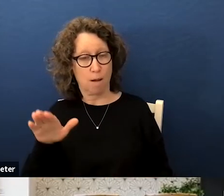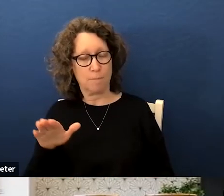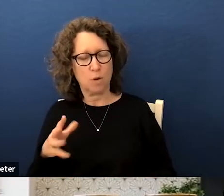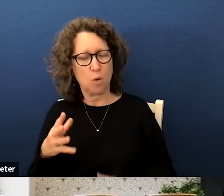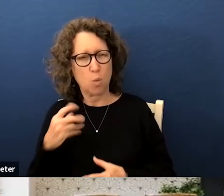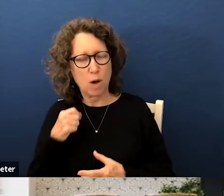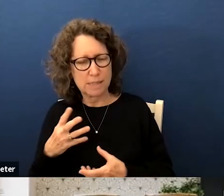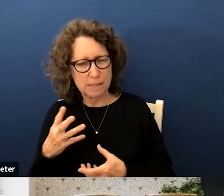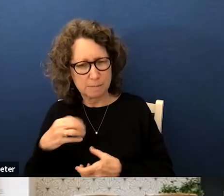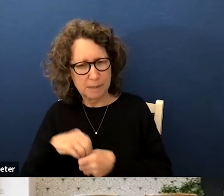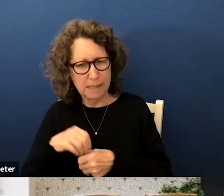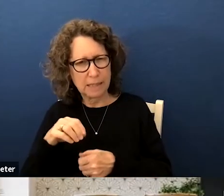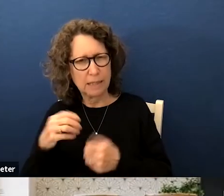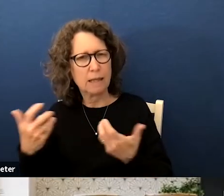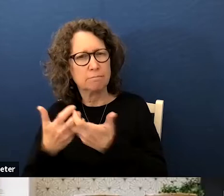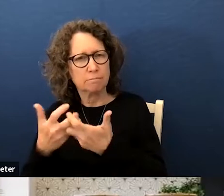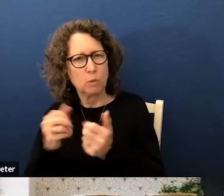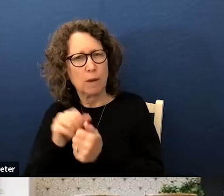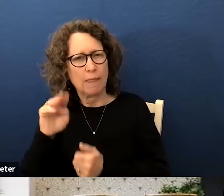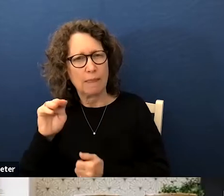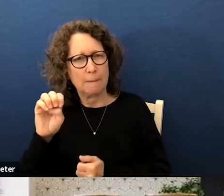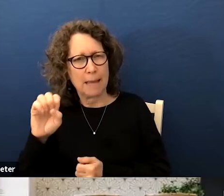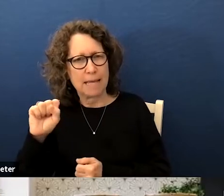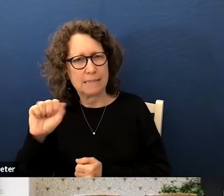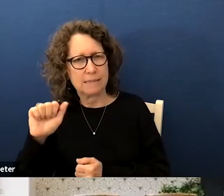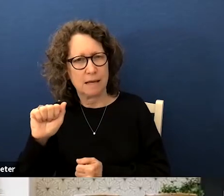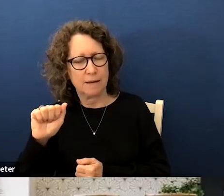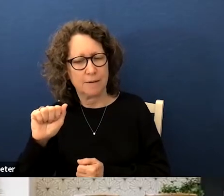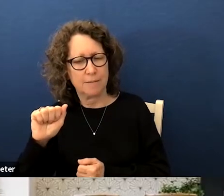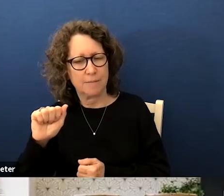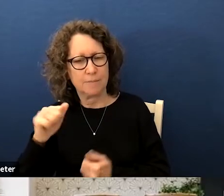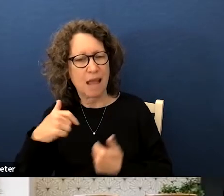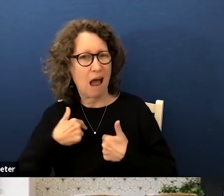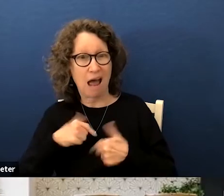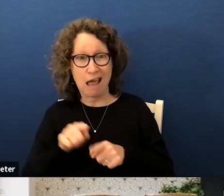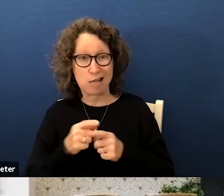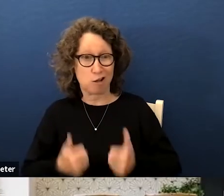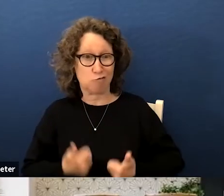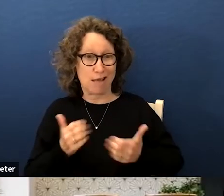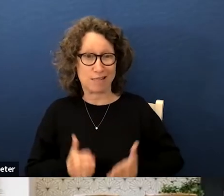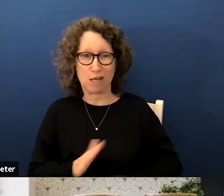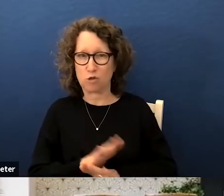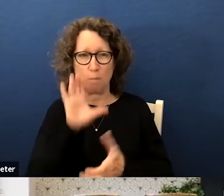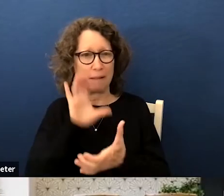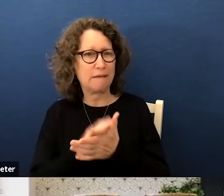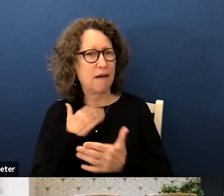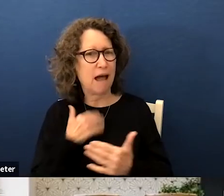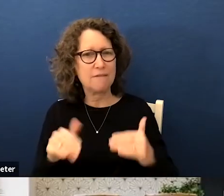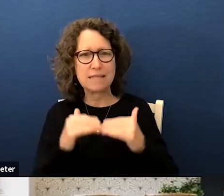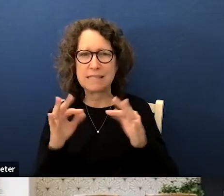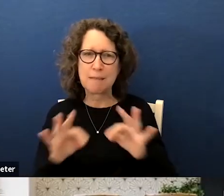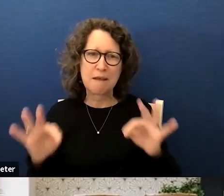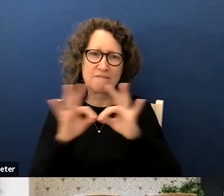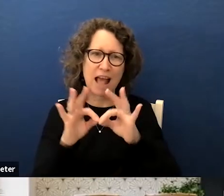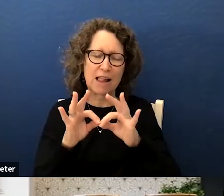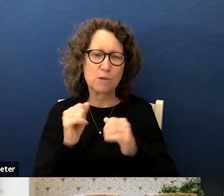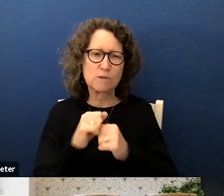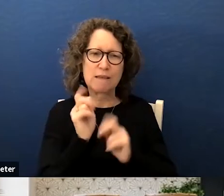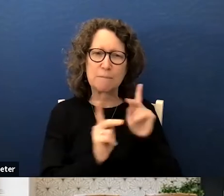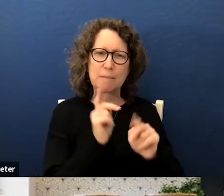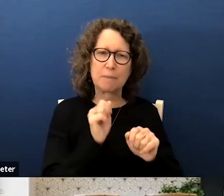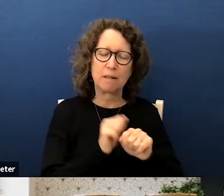with the mesa i as resident uh do not believe that i have the same values as folks on the